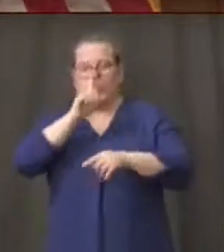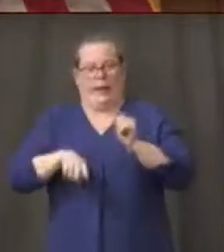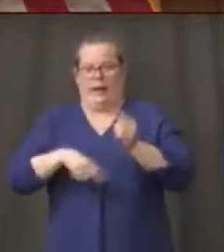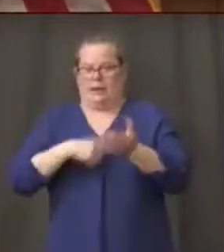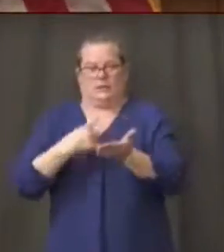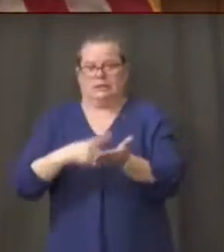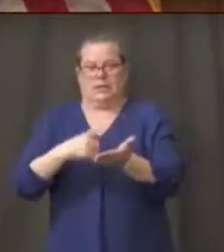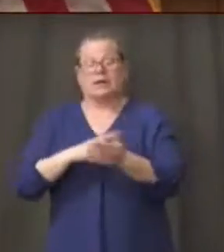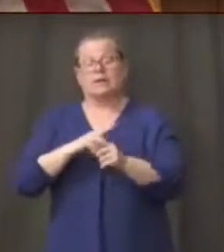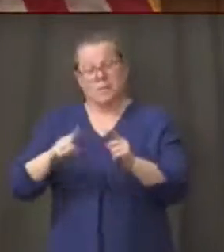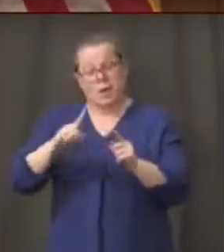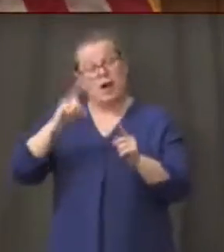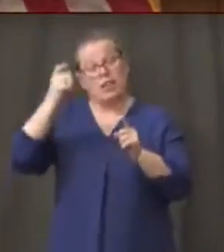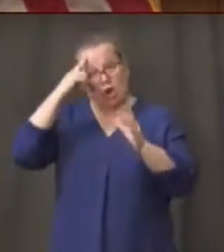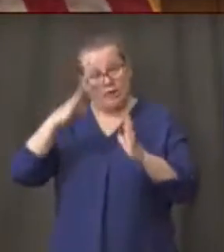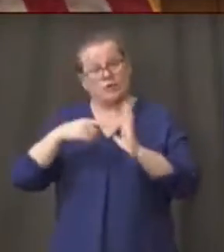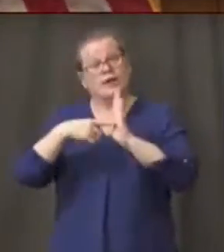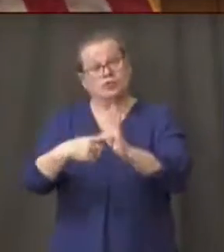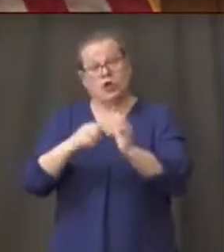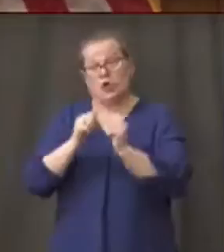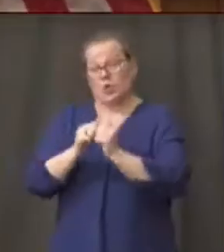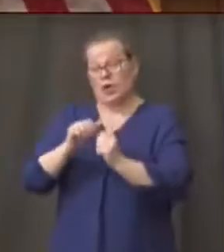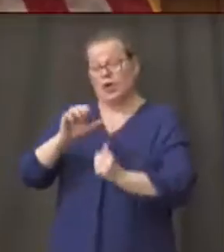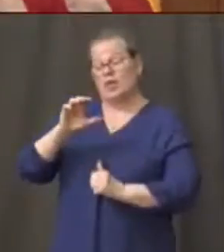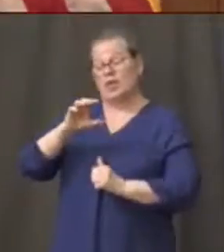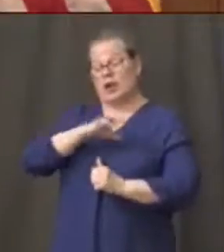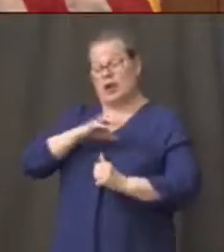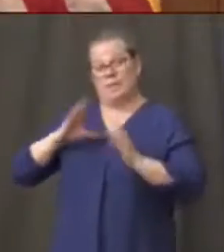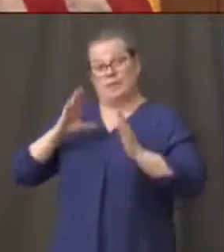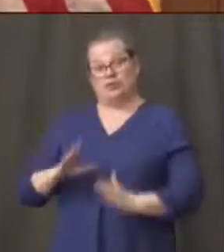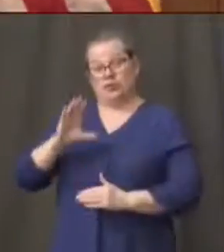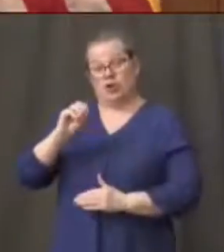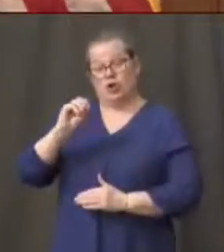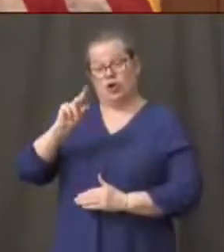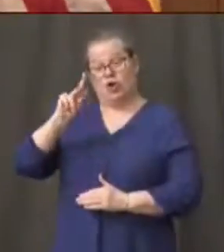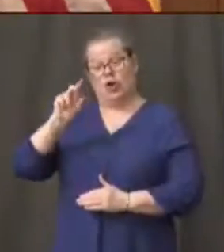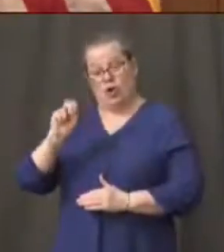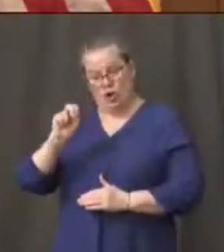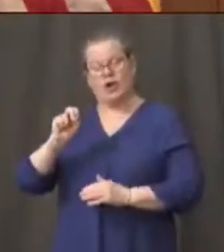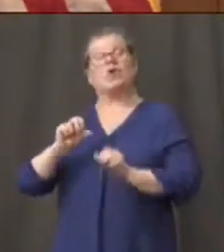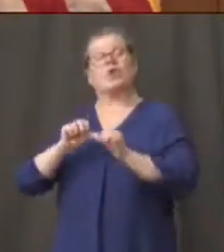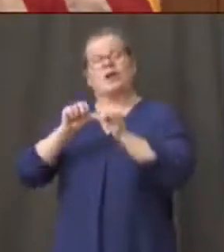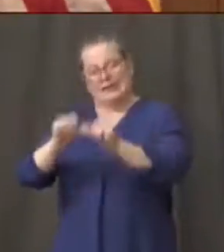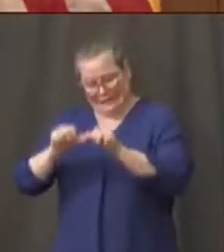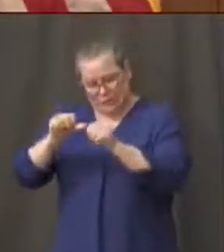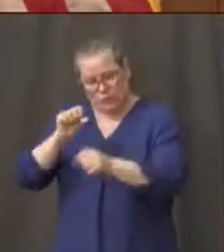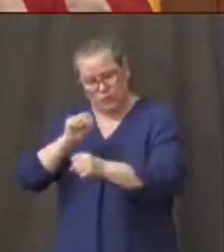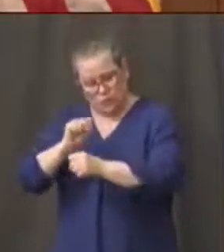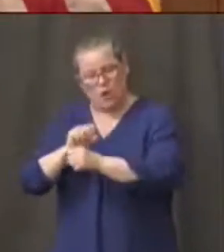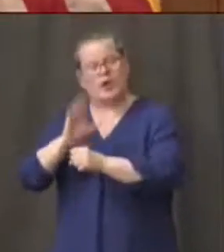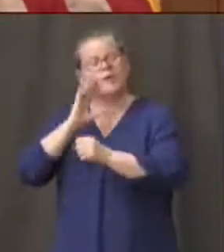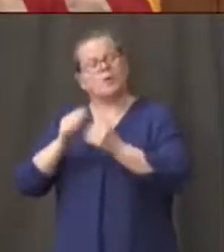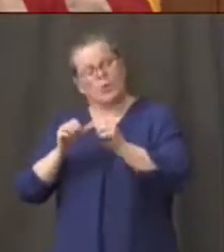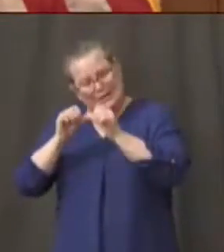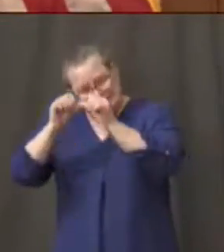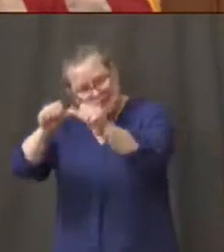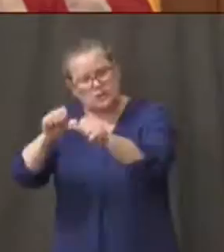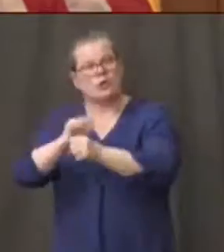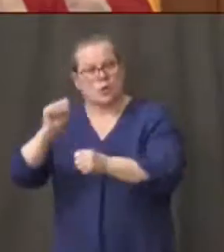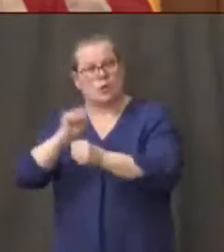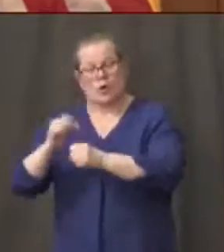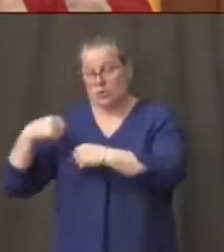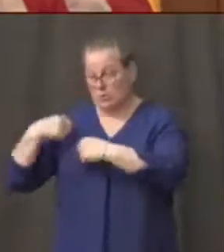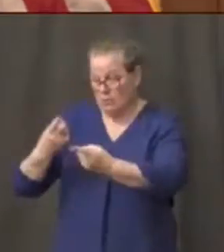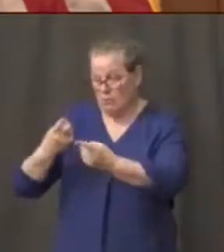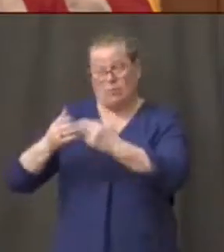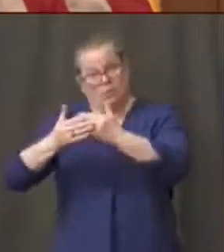cook that there is continuous work that has been going on and will continue to go on as it ensures the overall safety of those